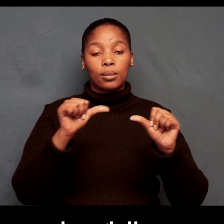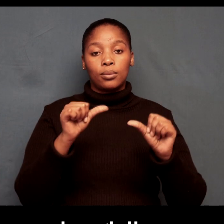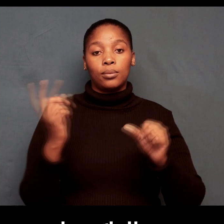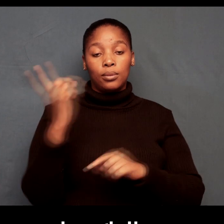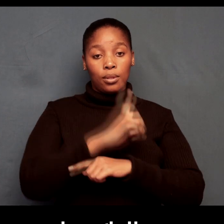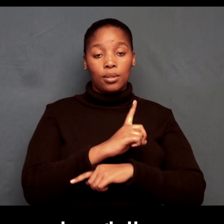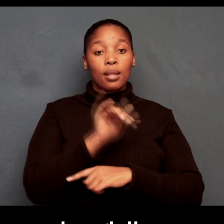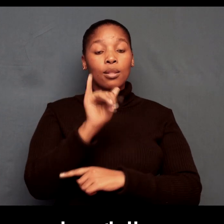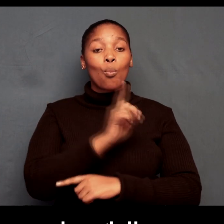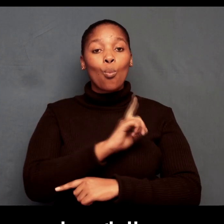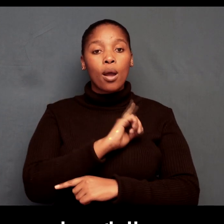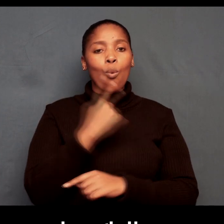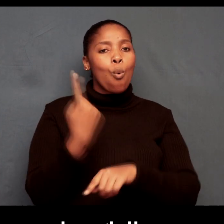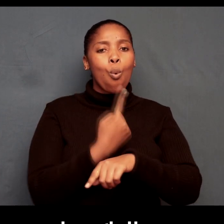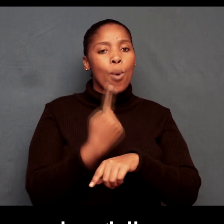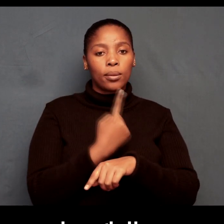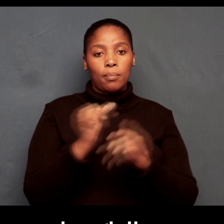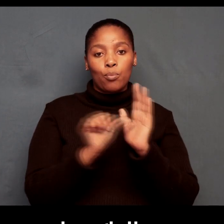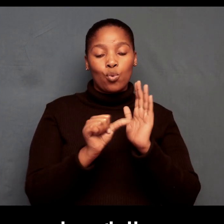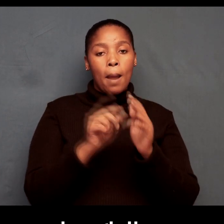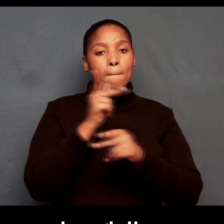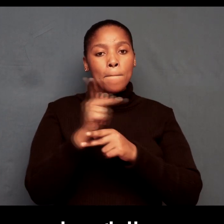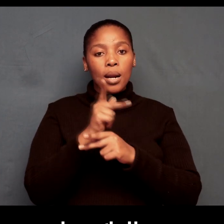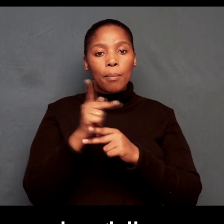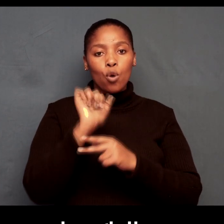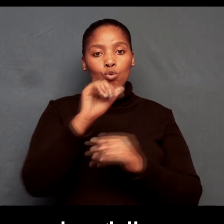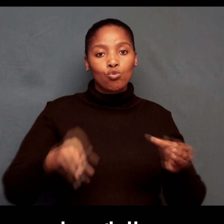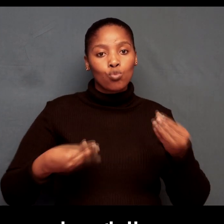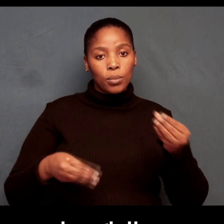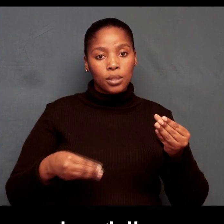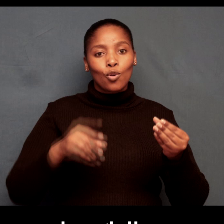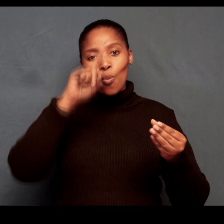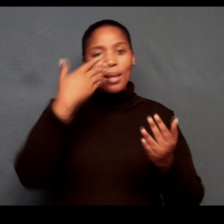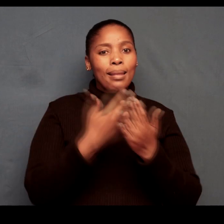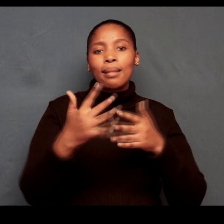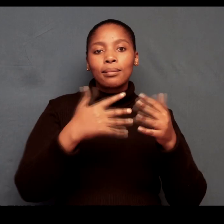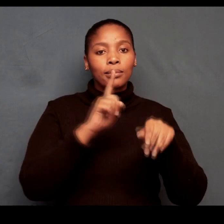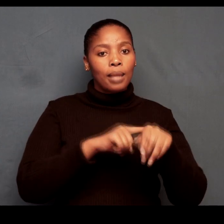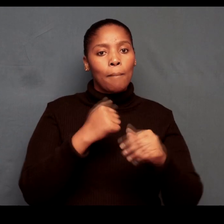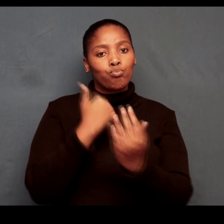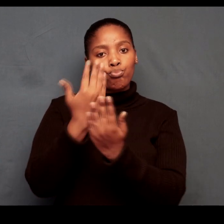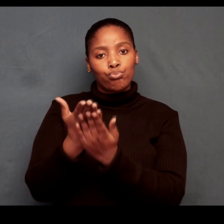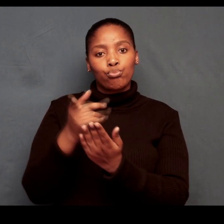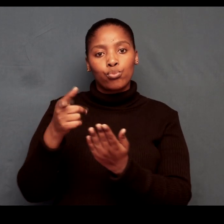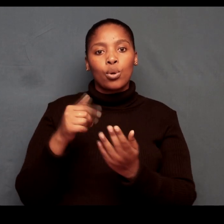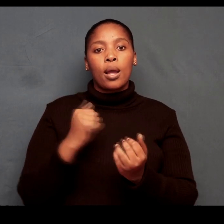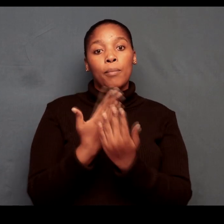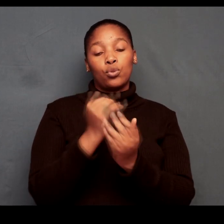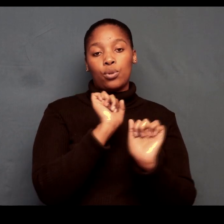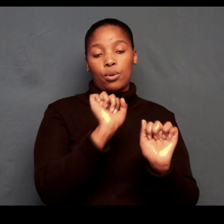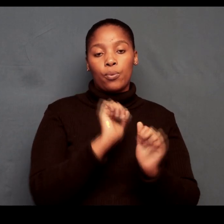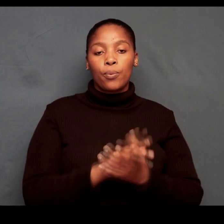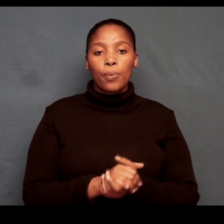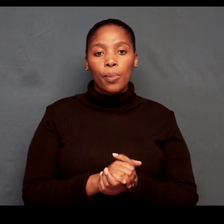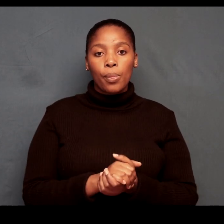always important to prepare your documents so that you're ready to submit your application at any time documents that are usually